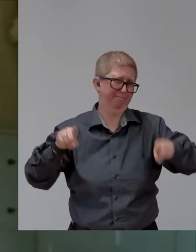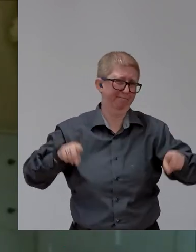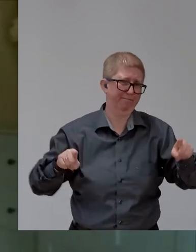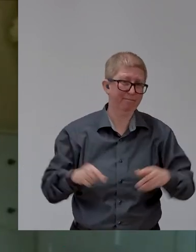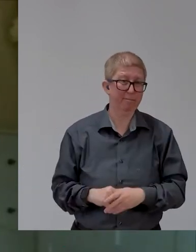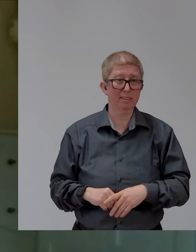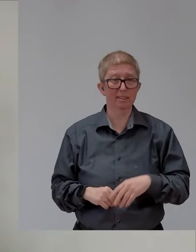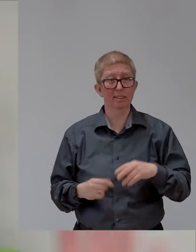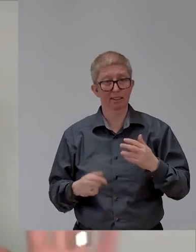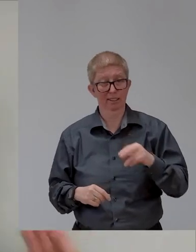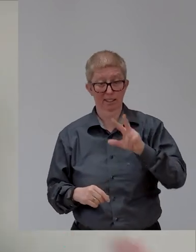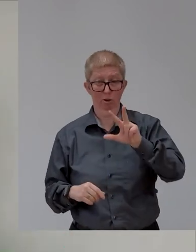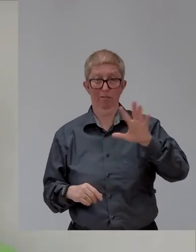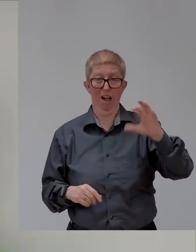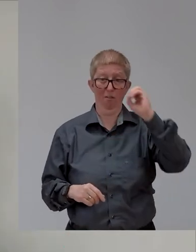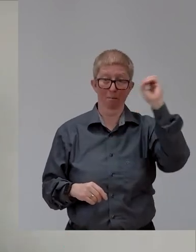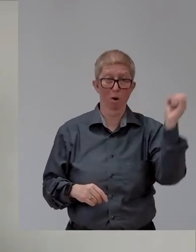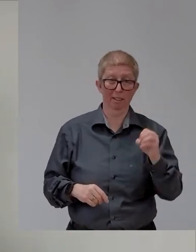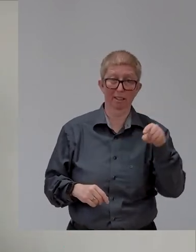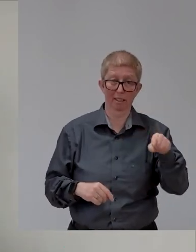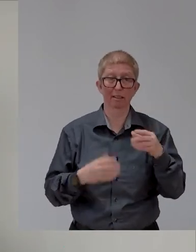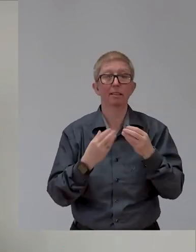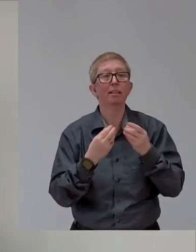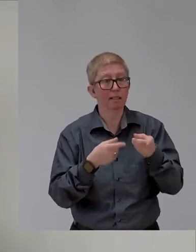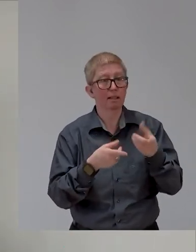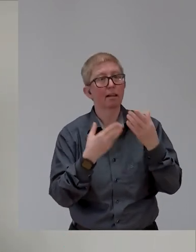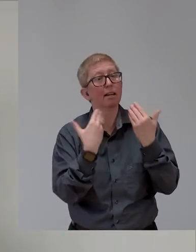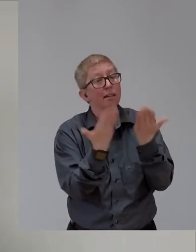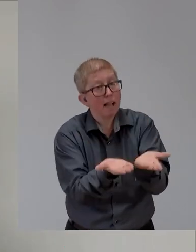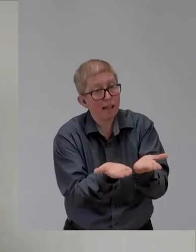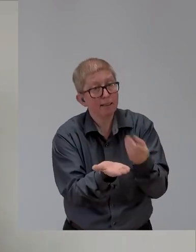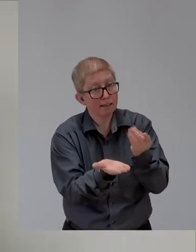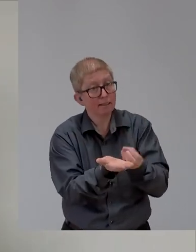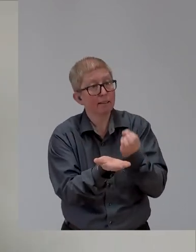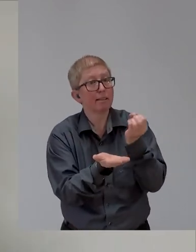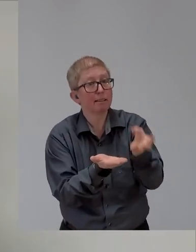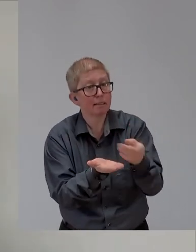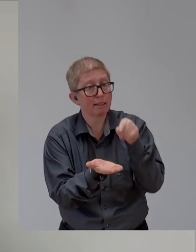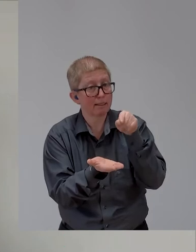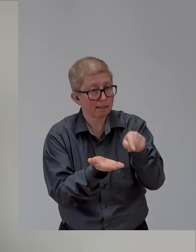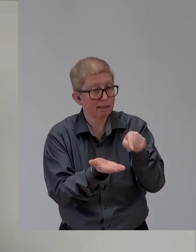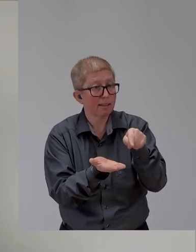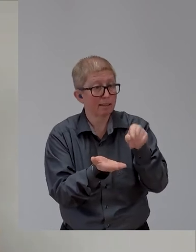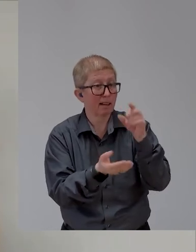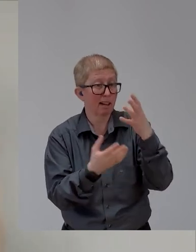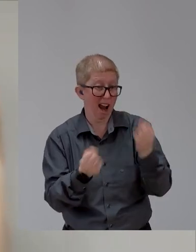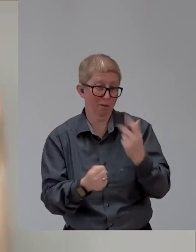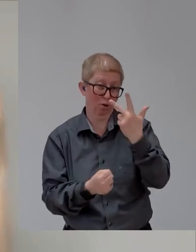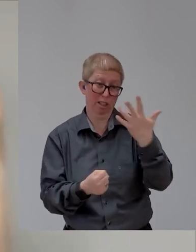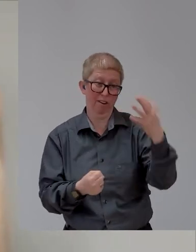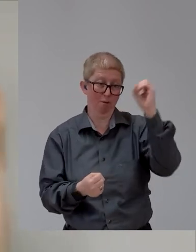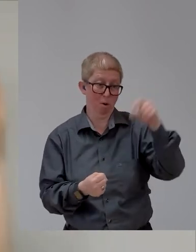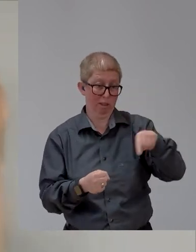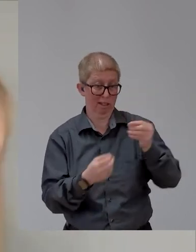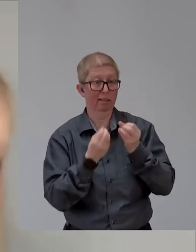application. Okay. So this is, so I hit mine, right. And, uh, so 21 years ago, I came out of the closet. So